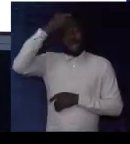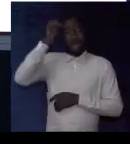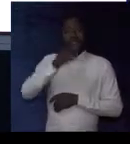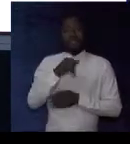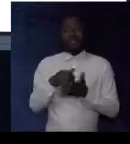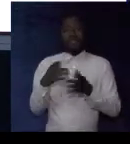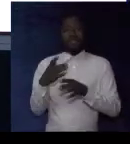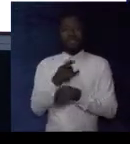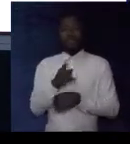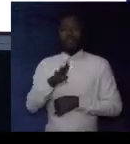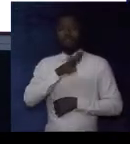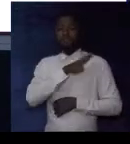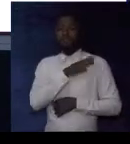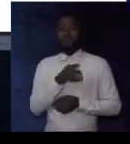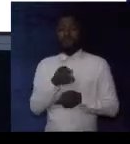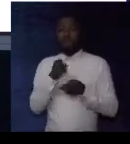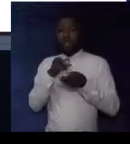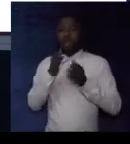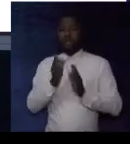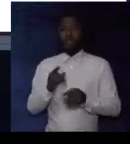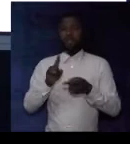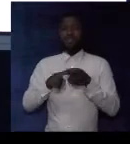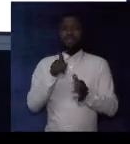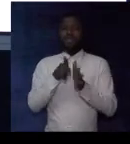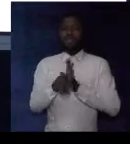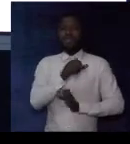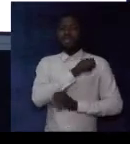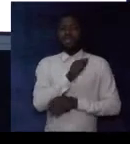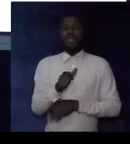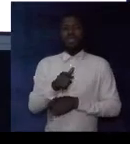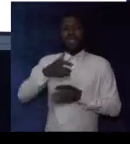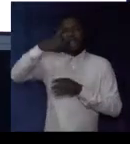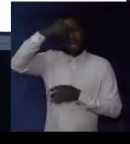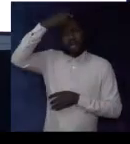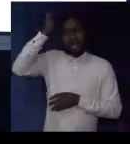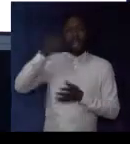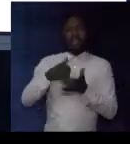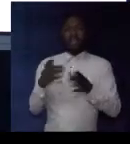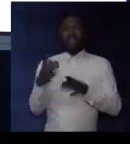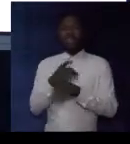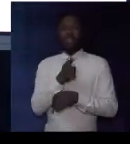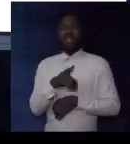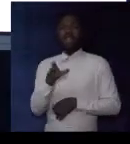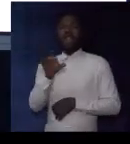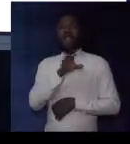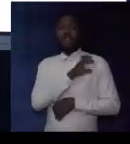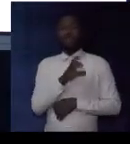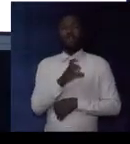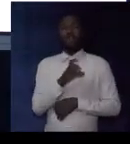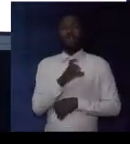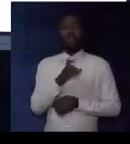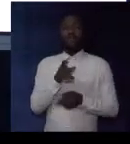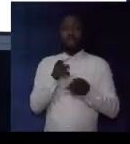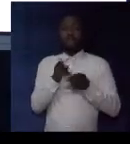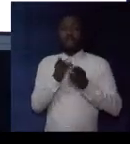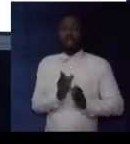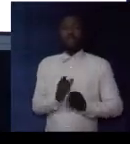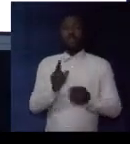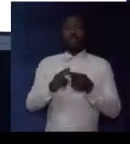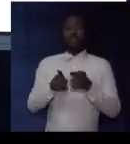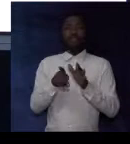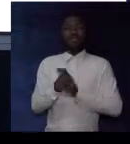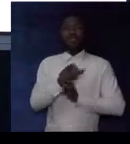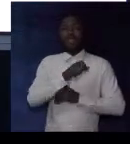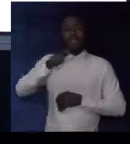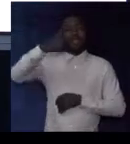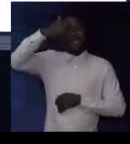takes a brave hunter to kill a lion. It takes a courageous hunter to kill a